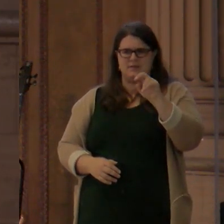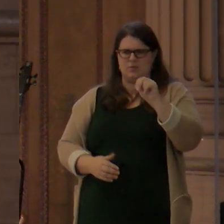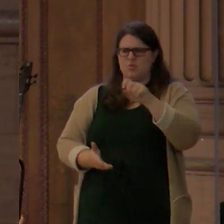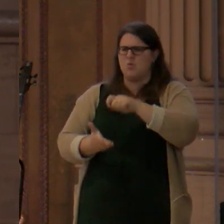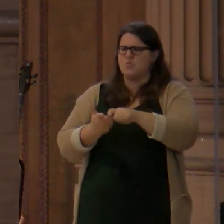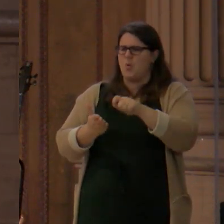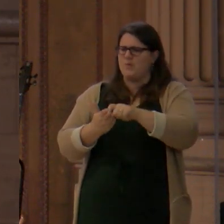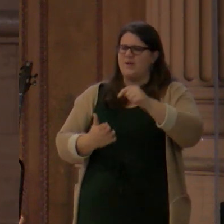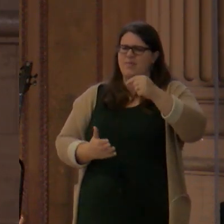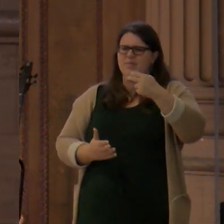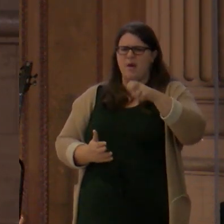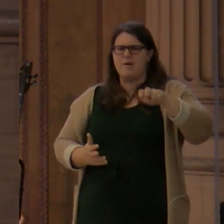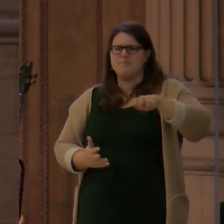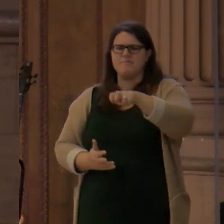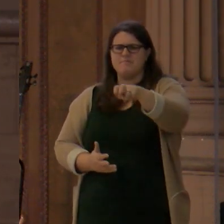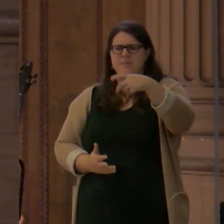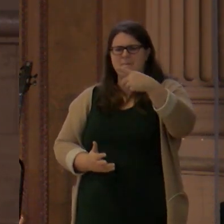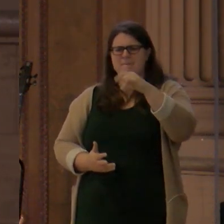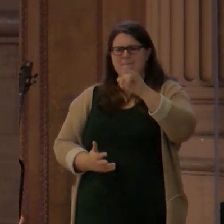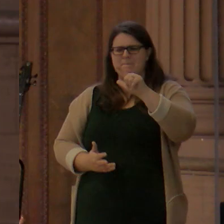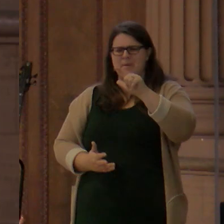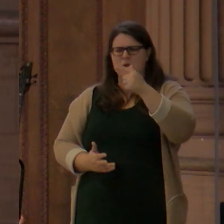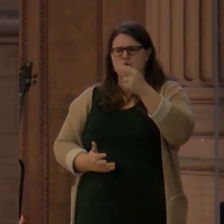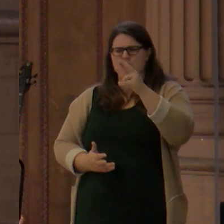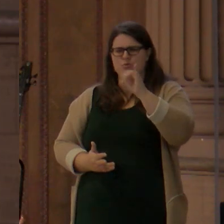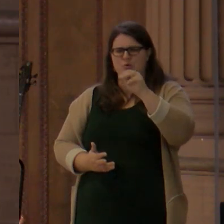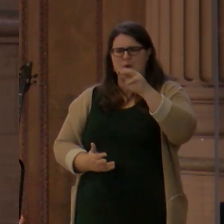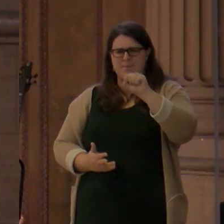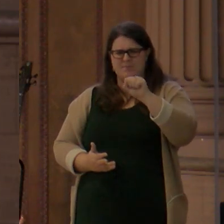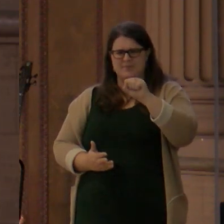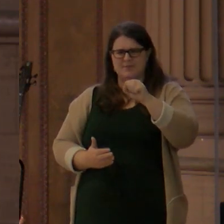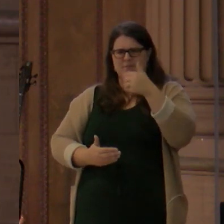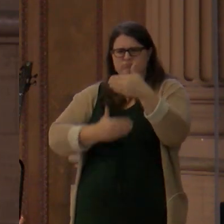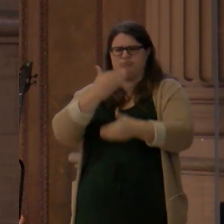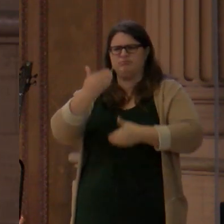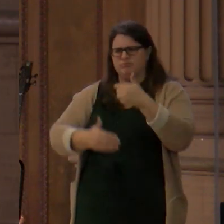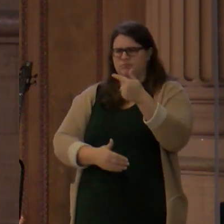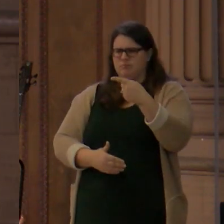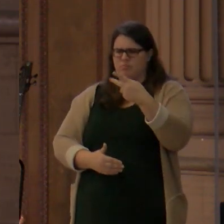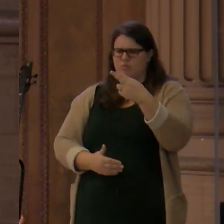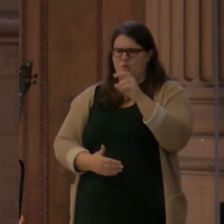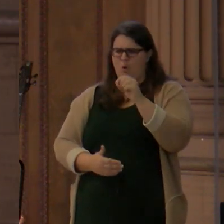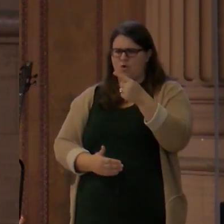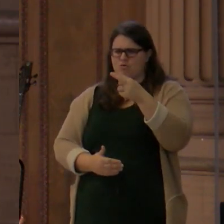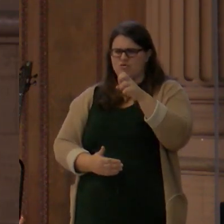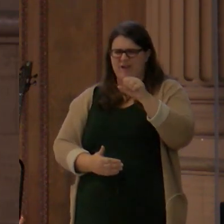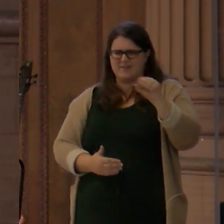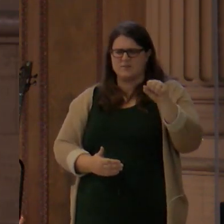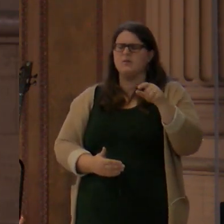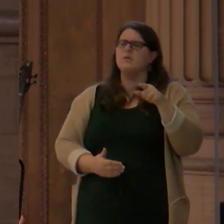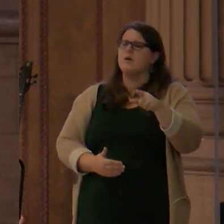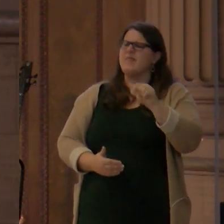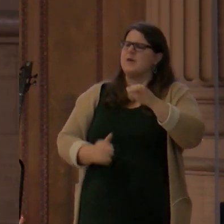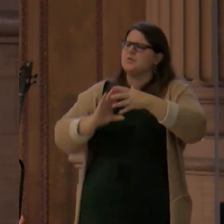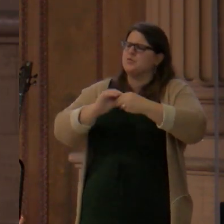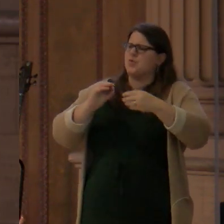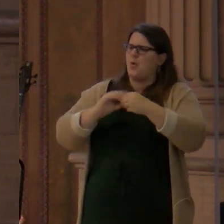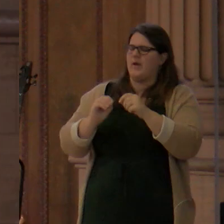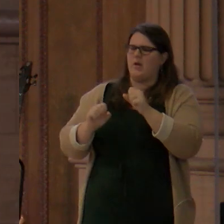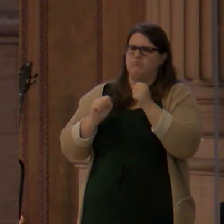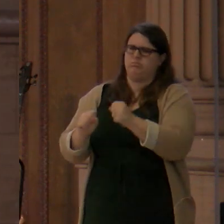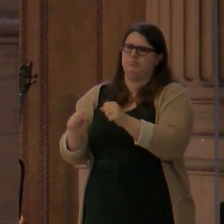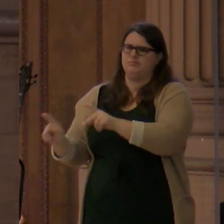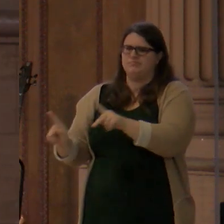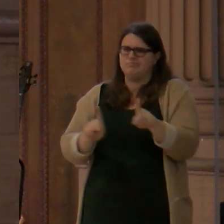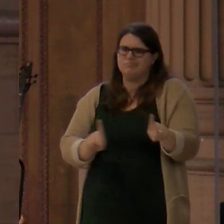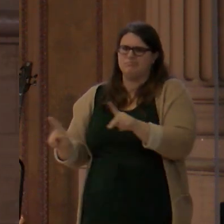there's one point in the story in his journey where he meets and he battles this character named Apollyon. And Apollyon's